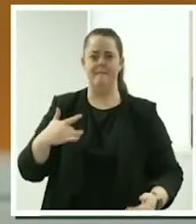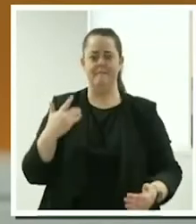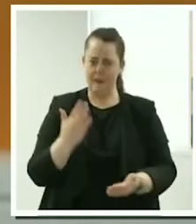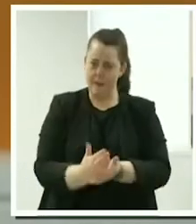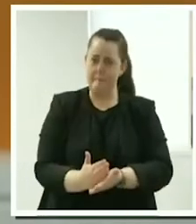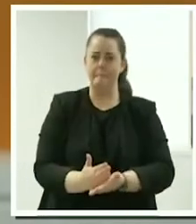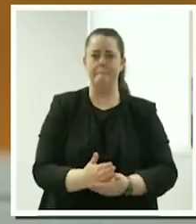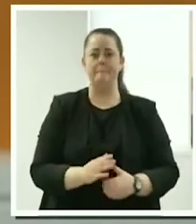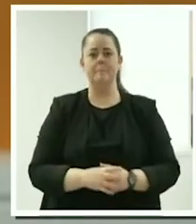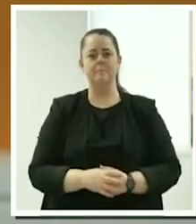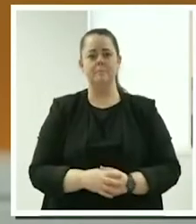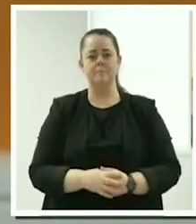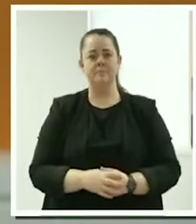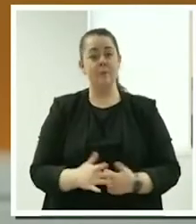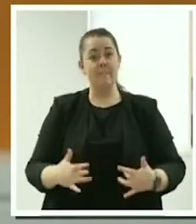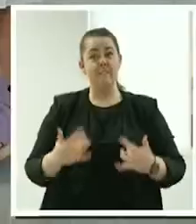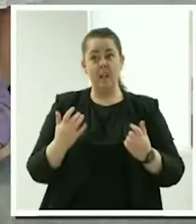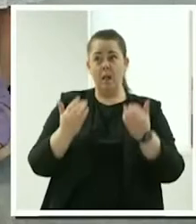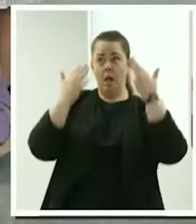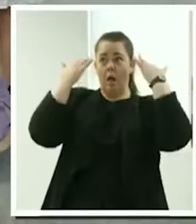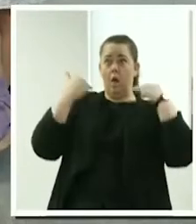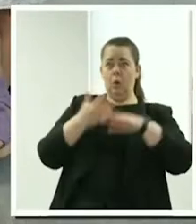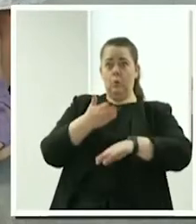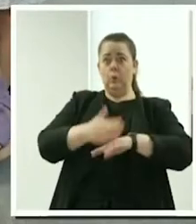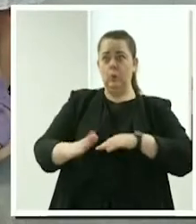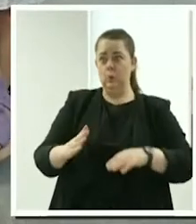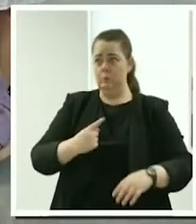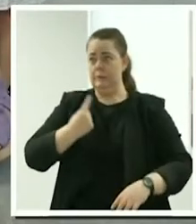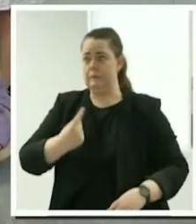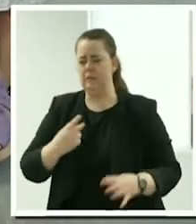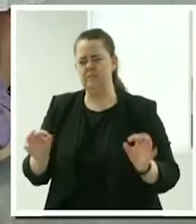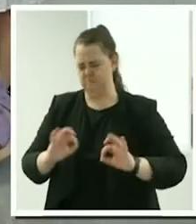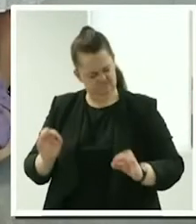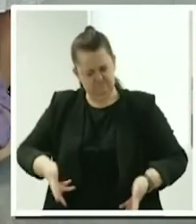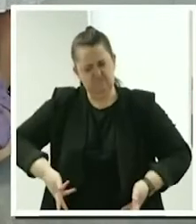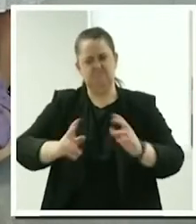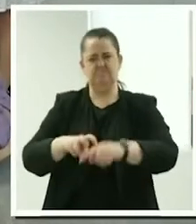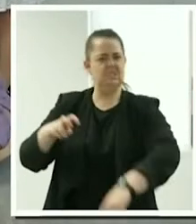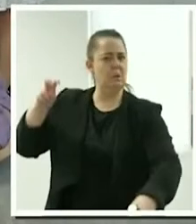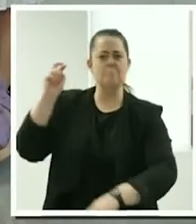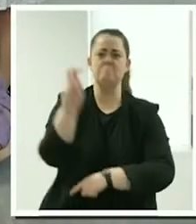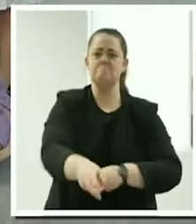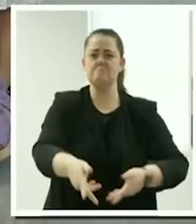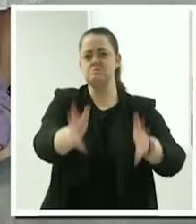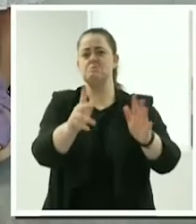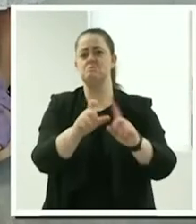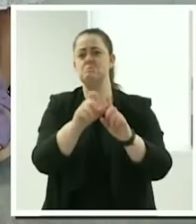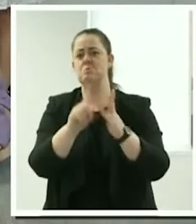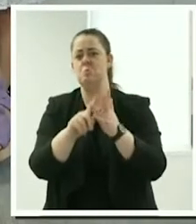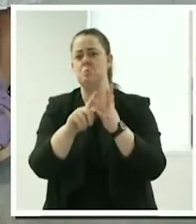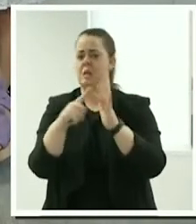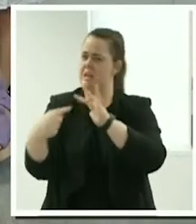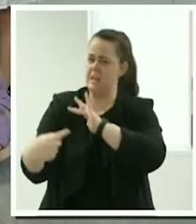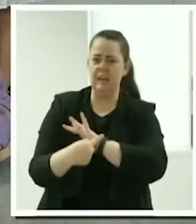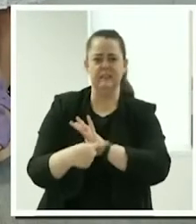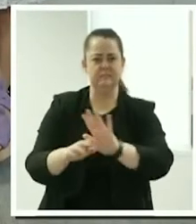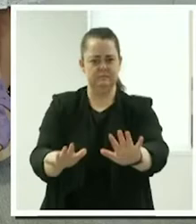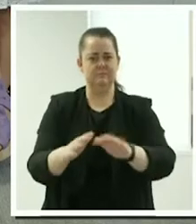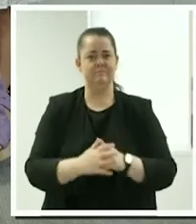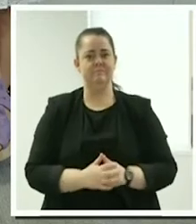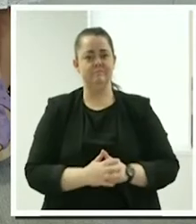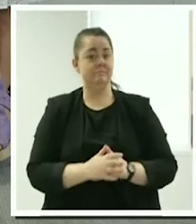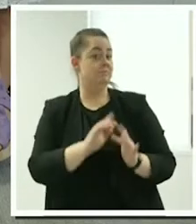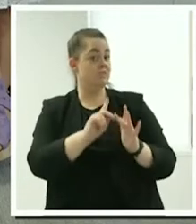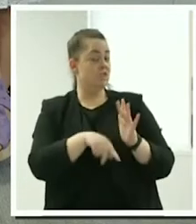So don't be overwhelmed. Step out and just do it. Jo, what do you think? I was going to say trust the system, trust the